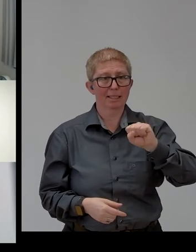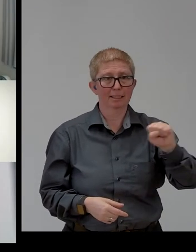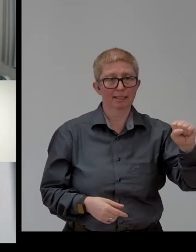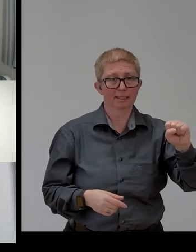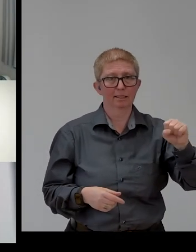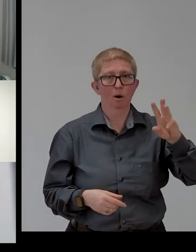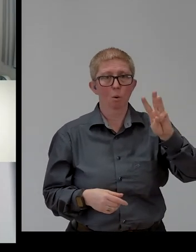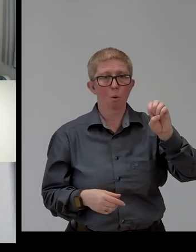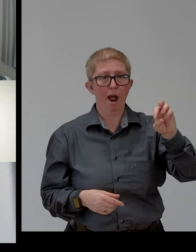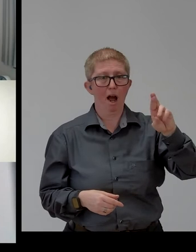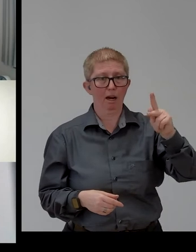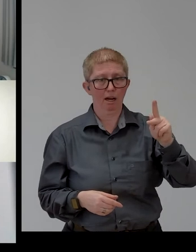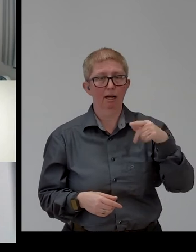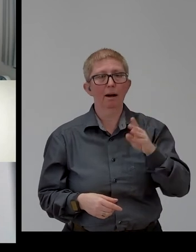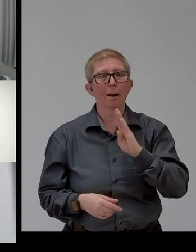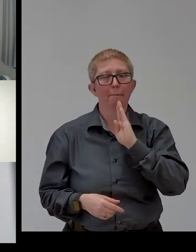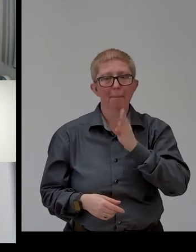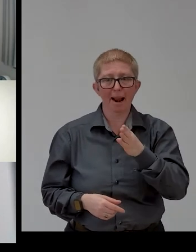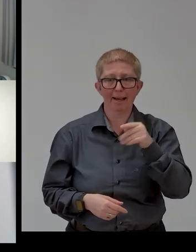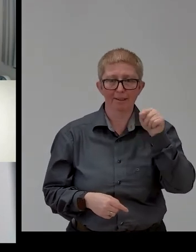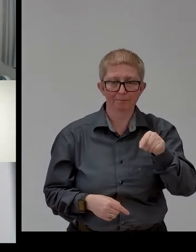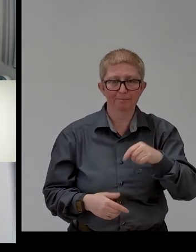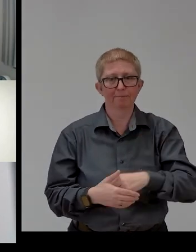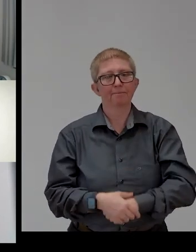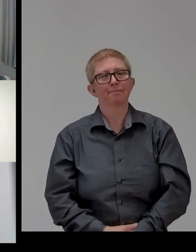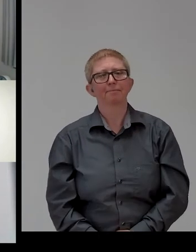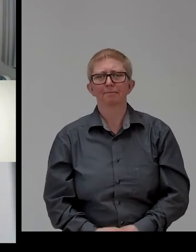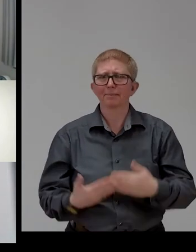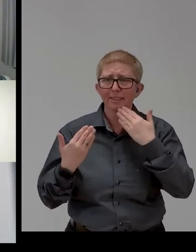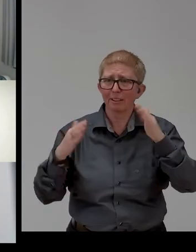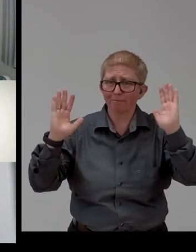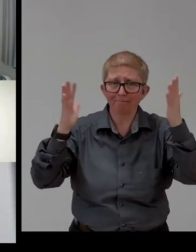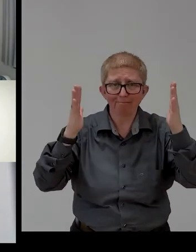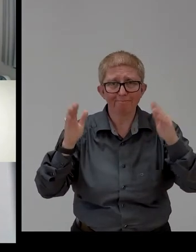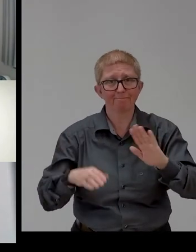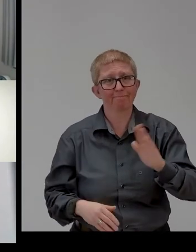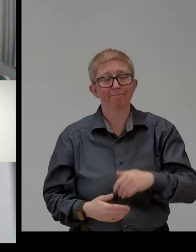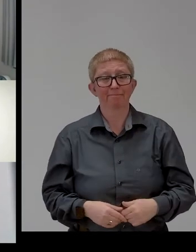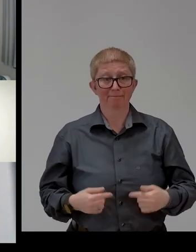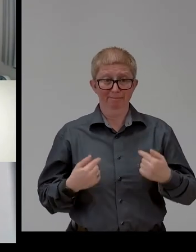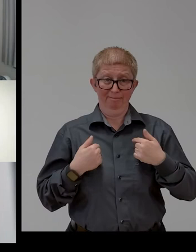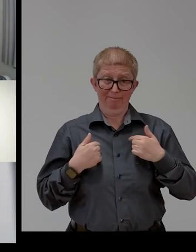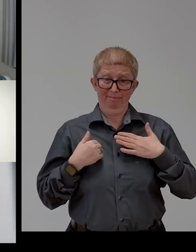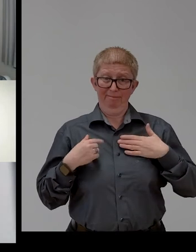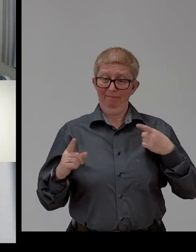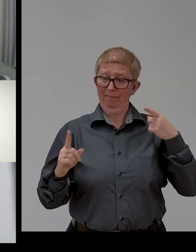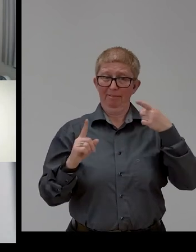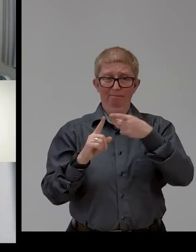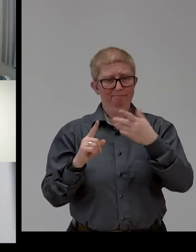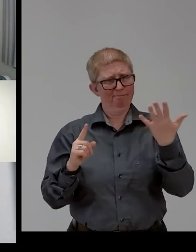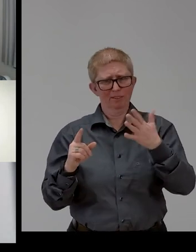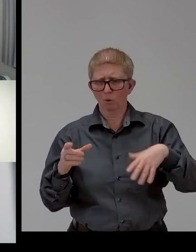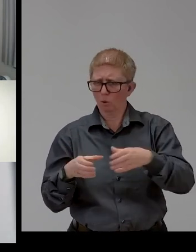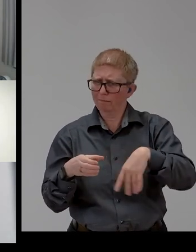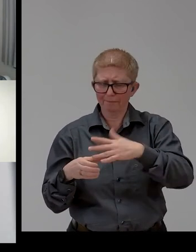Good afternoon, everyone. Just like everyone else, people with an autism spectrum profile deserve to be